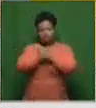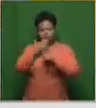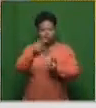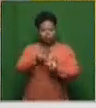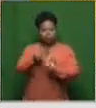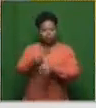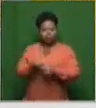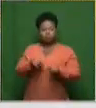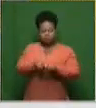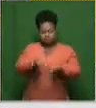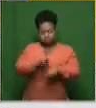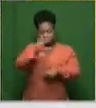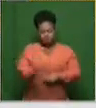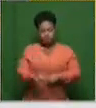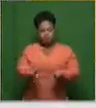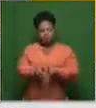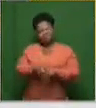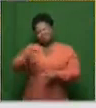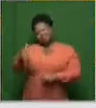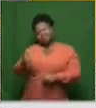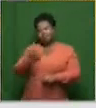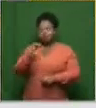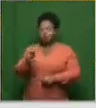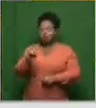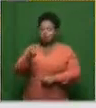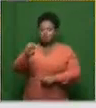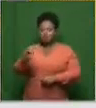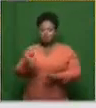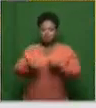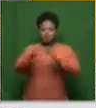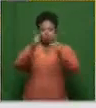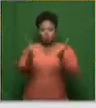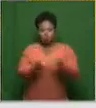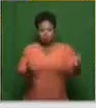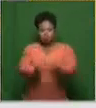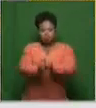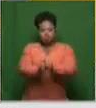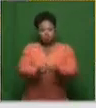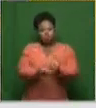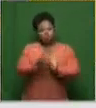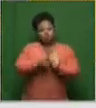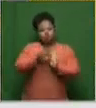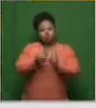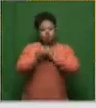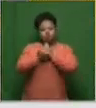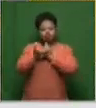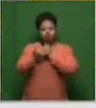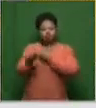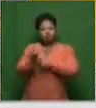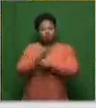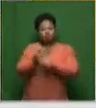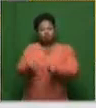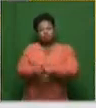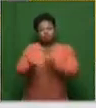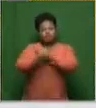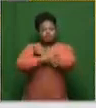testing, such as South Africa. Other key players are COVAX, the global partnership between developed and developing countries, and of course,